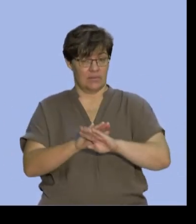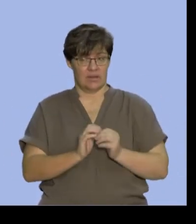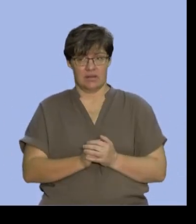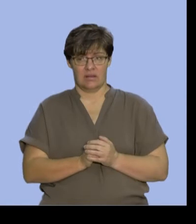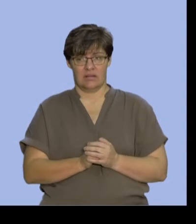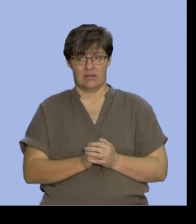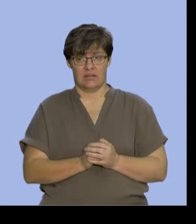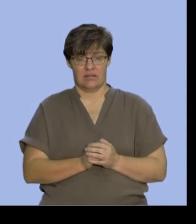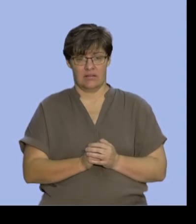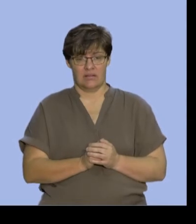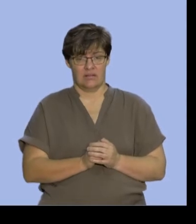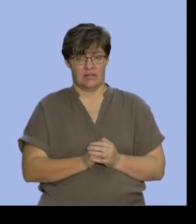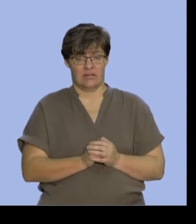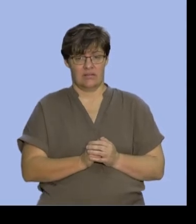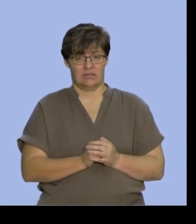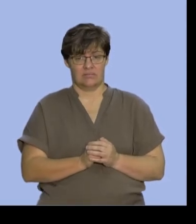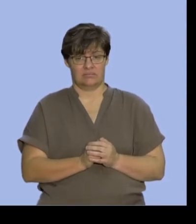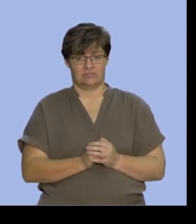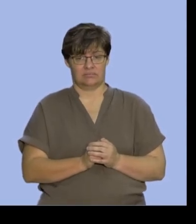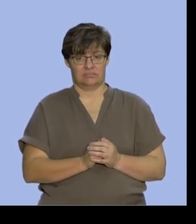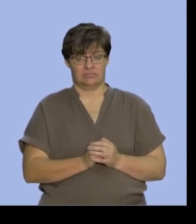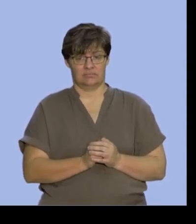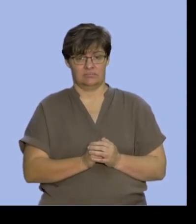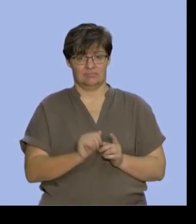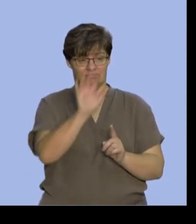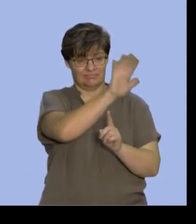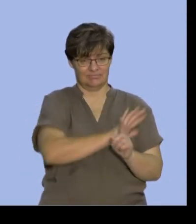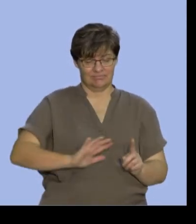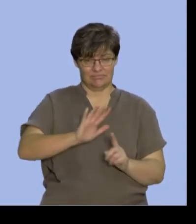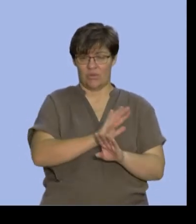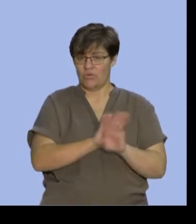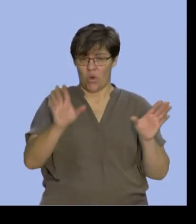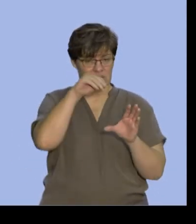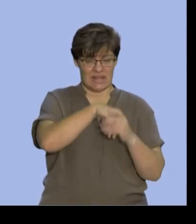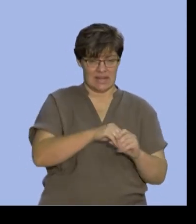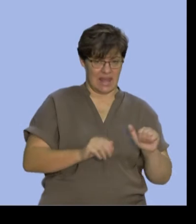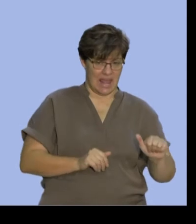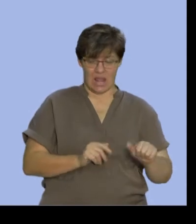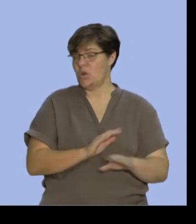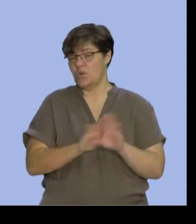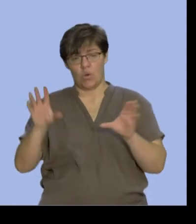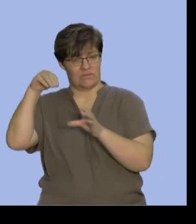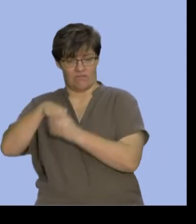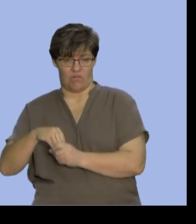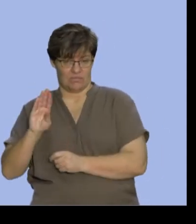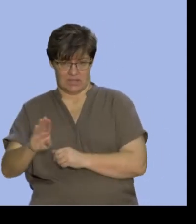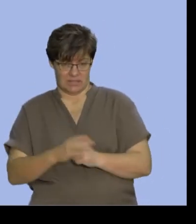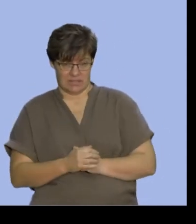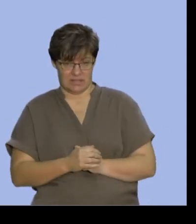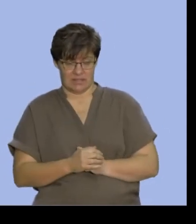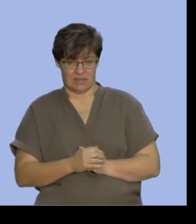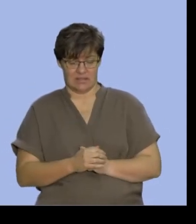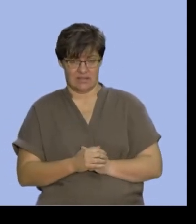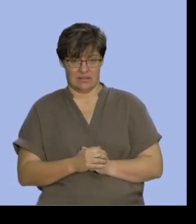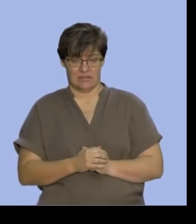the parts that are not in A and not in B. So, intersection is what we're looking